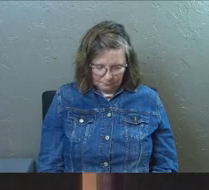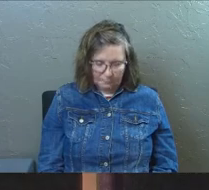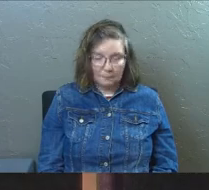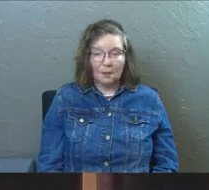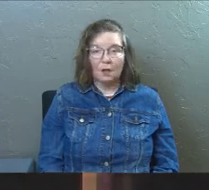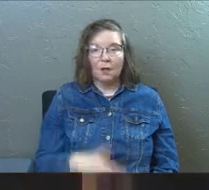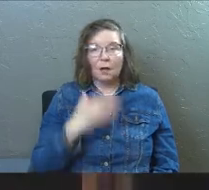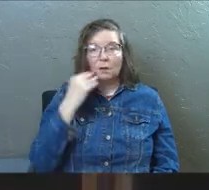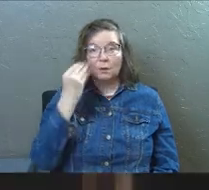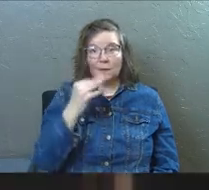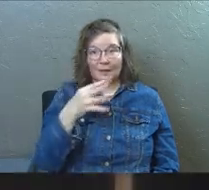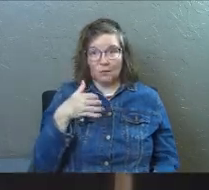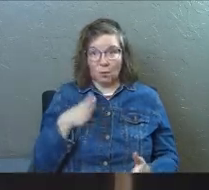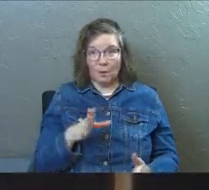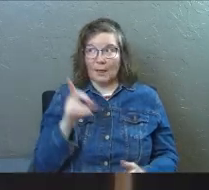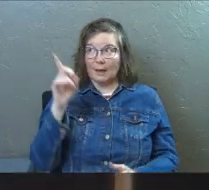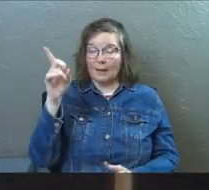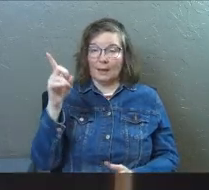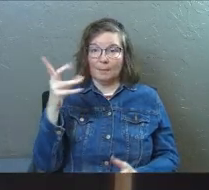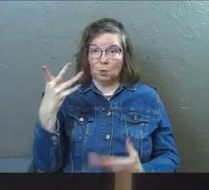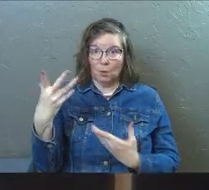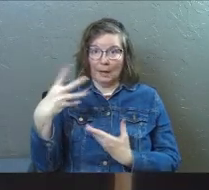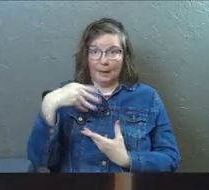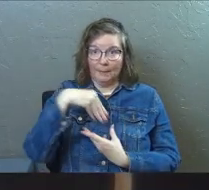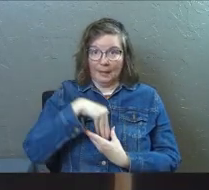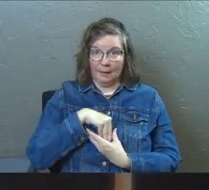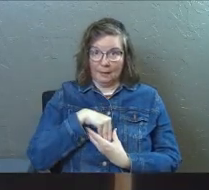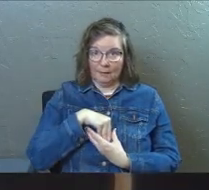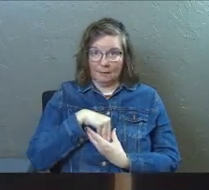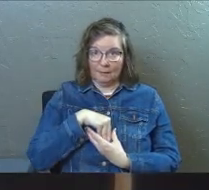The good news is if you let him, and if you let him in,